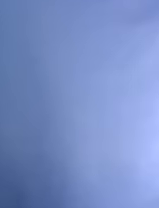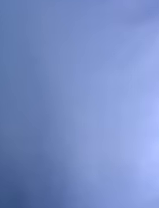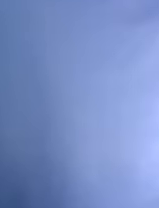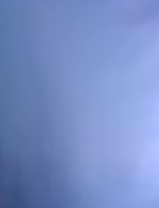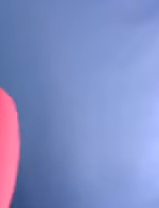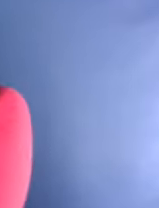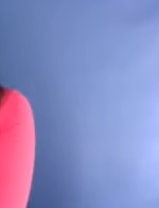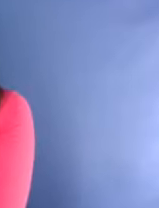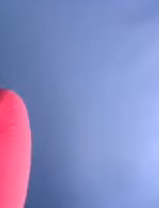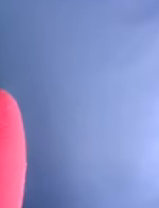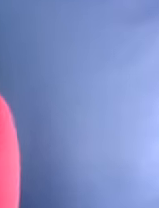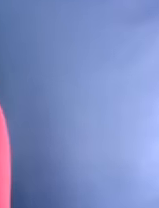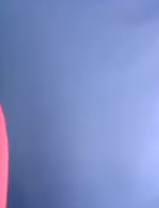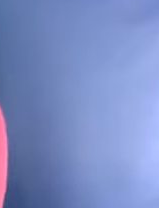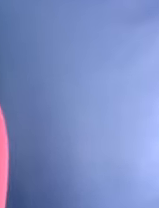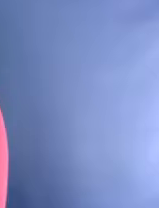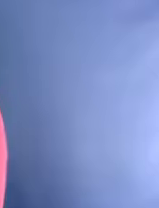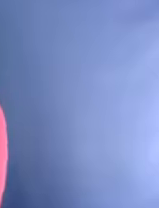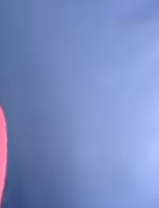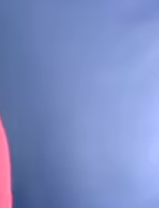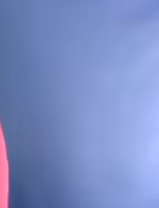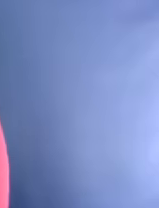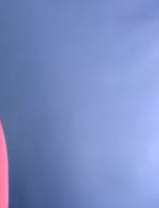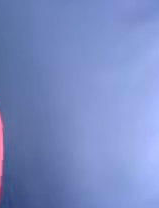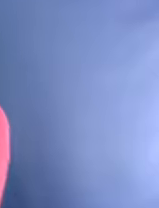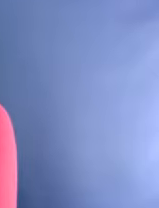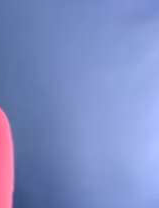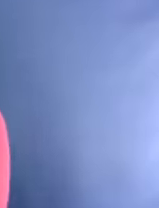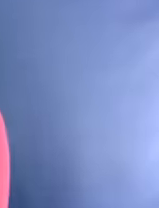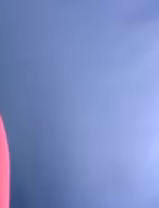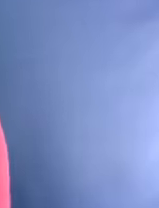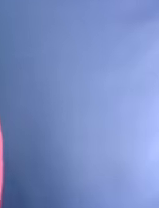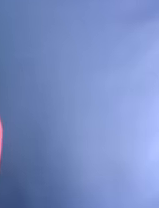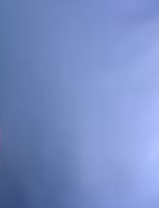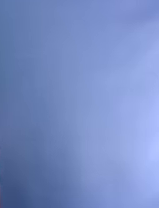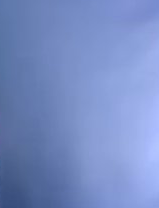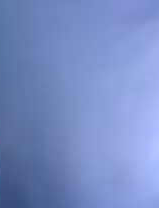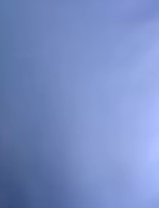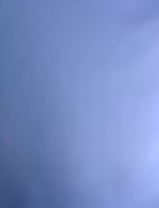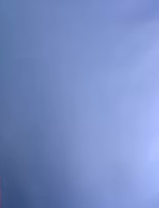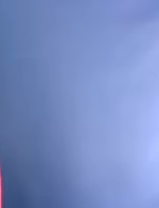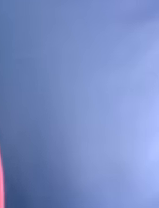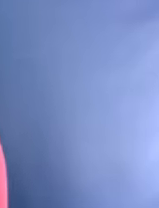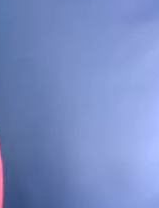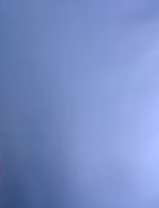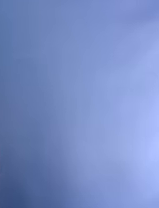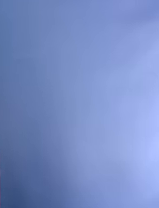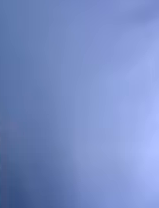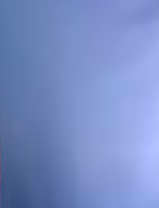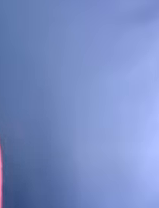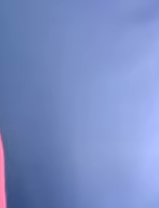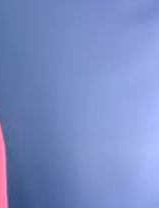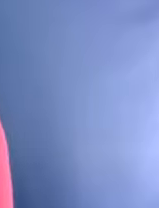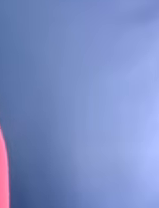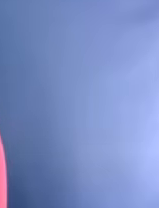important component of Coordinated Community Response, CCR. Community-based work, an important component, is